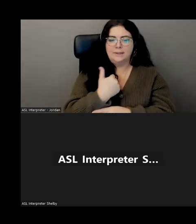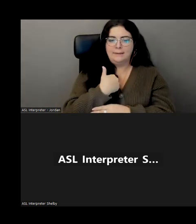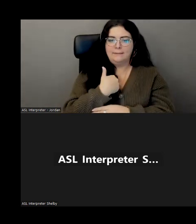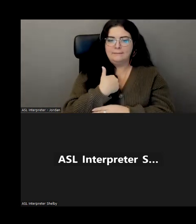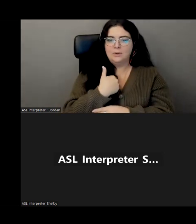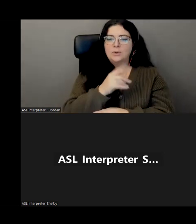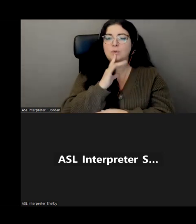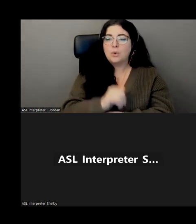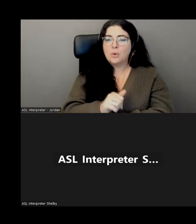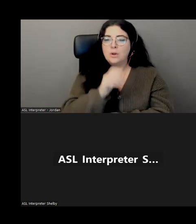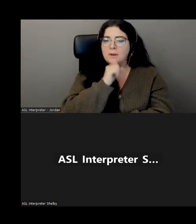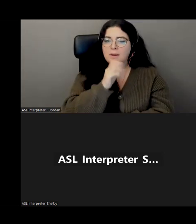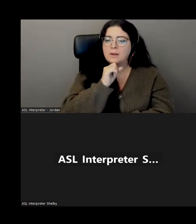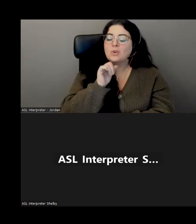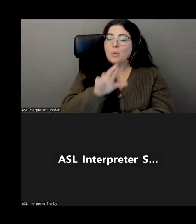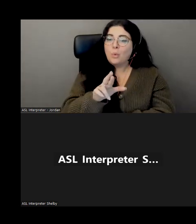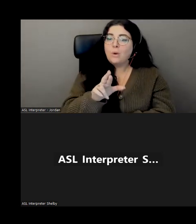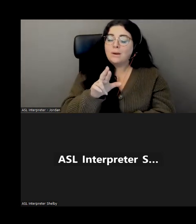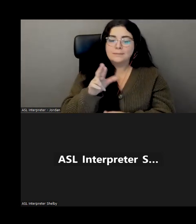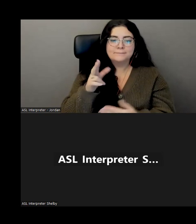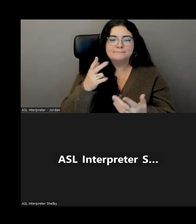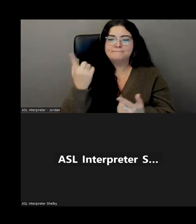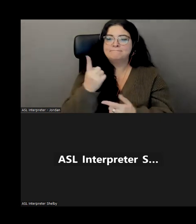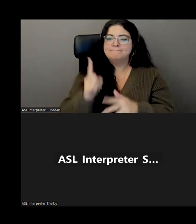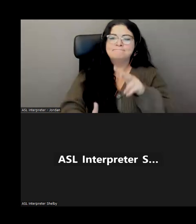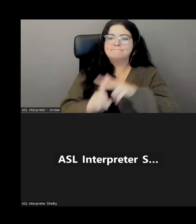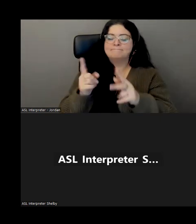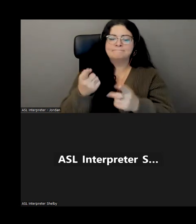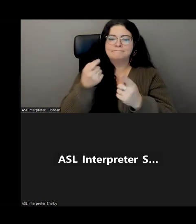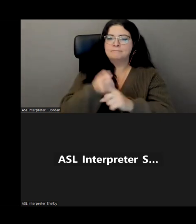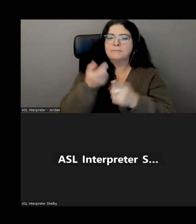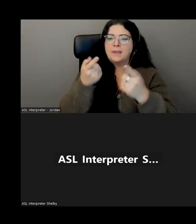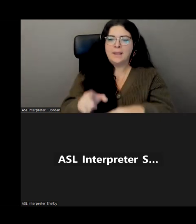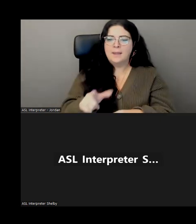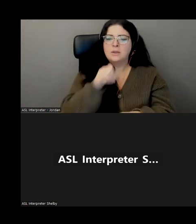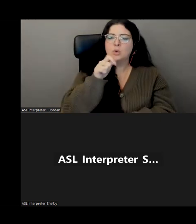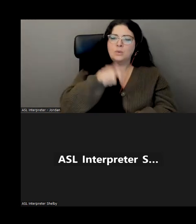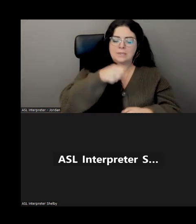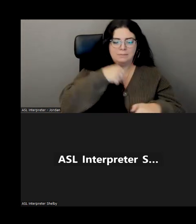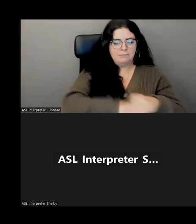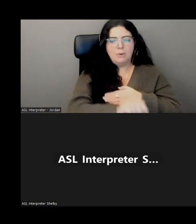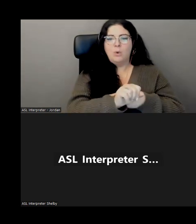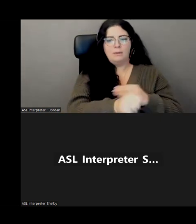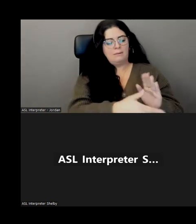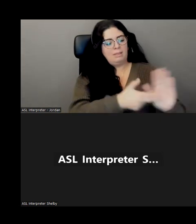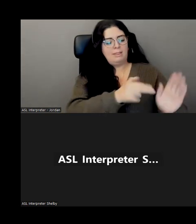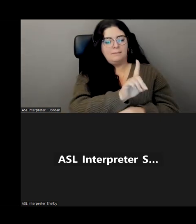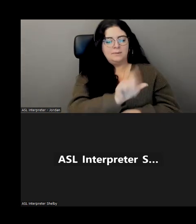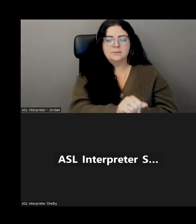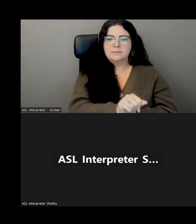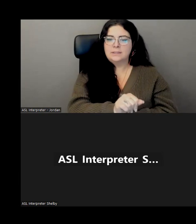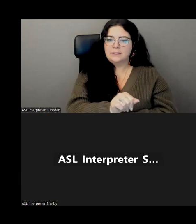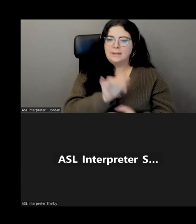or maybe through an accident. You don't necessarily need to be born with a disability or labeled by a doctor in order to acquire our services.